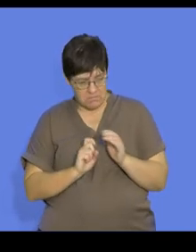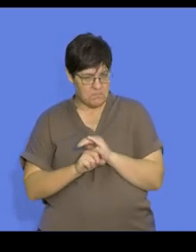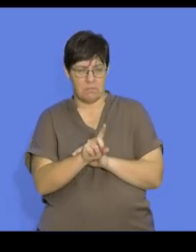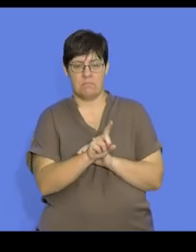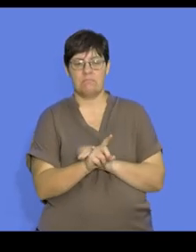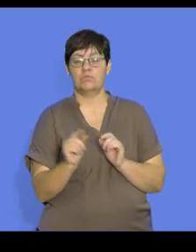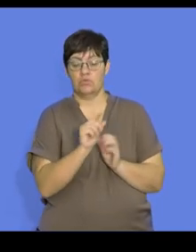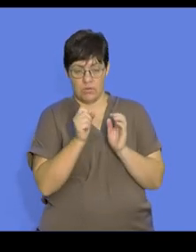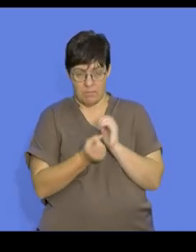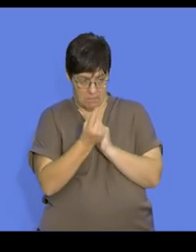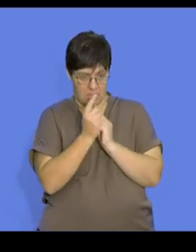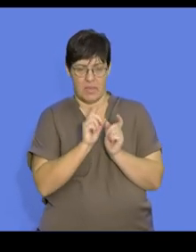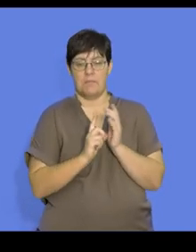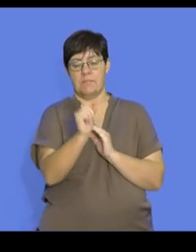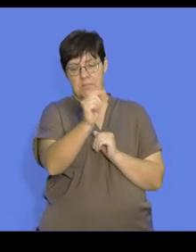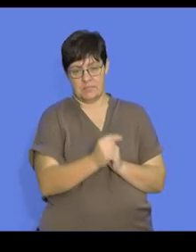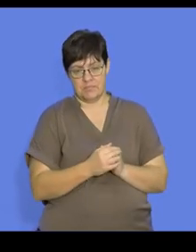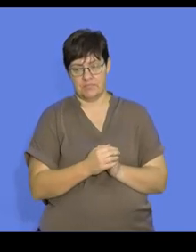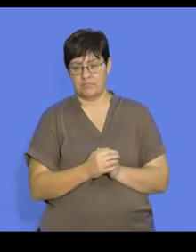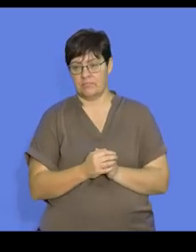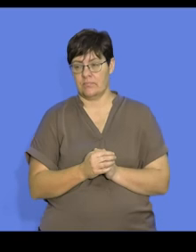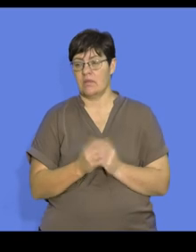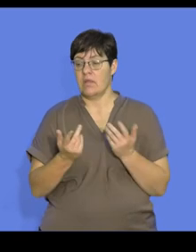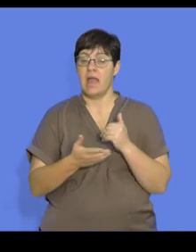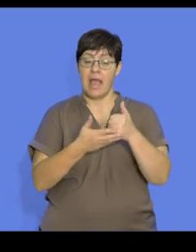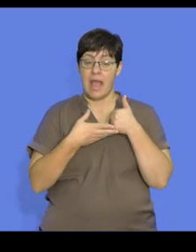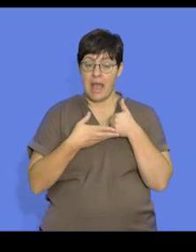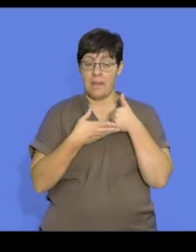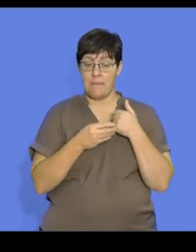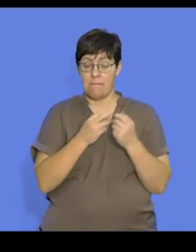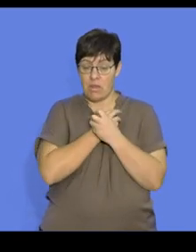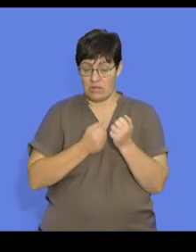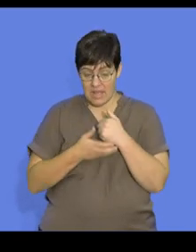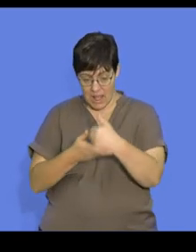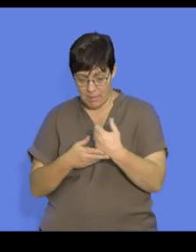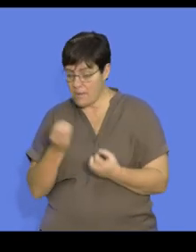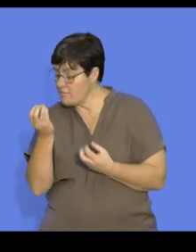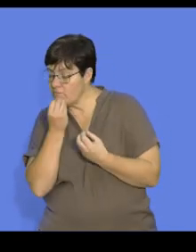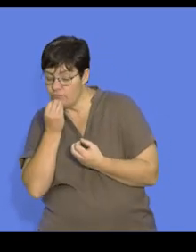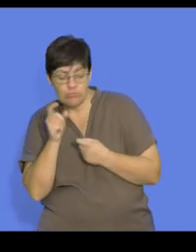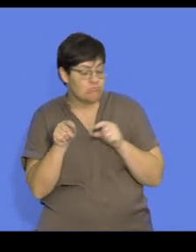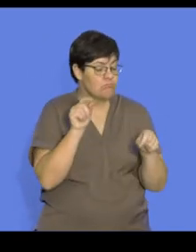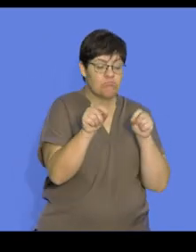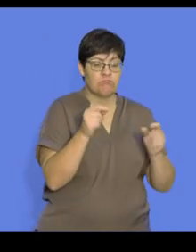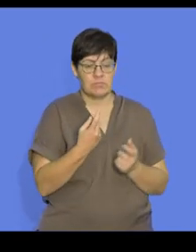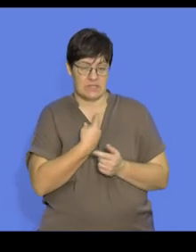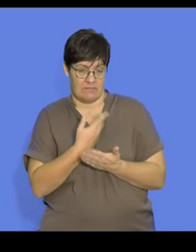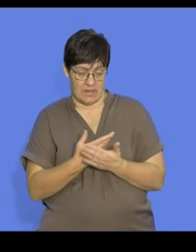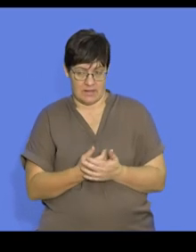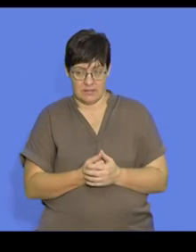soon after hatching. The chicks can often, with the help of the parents, find food on their own.